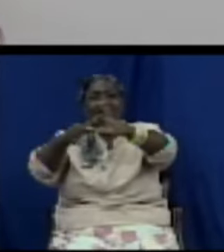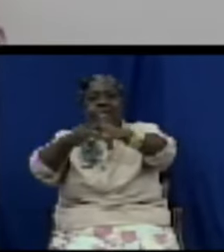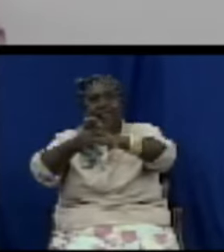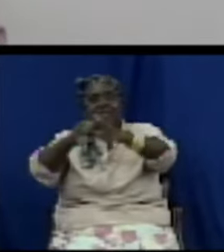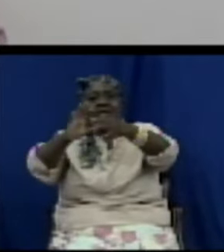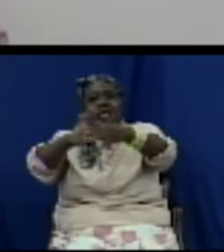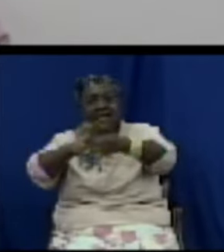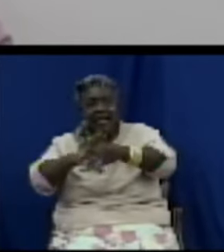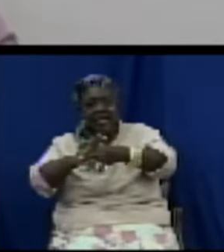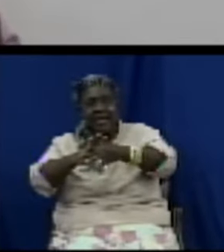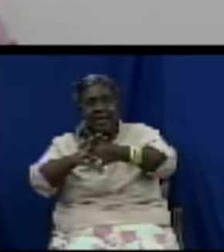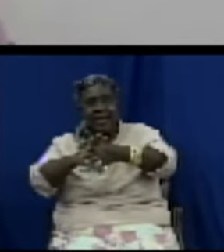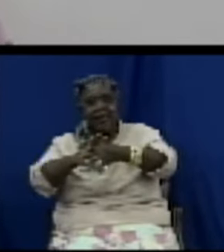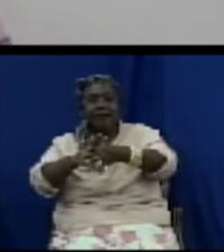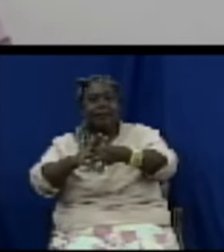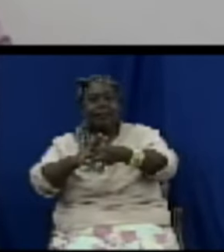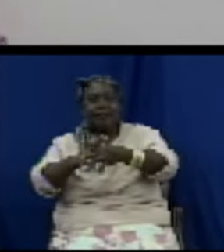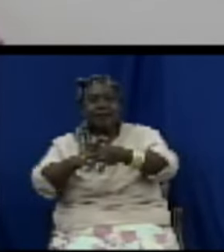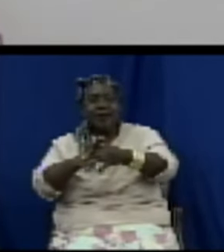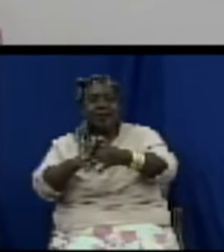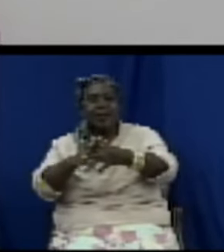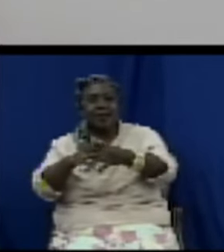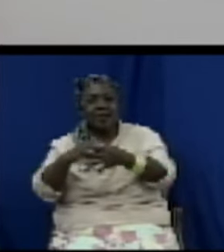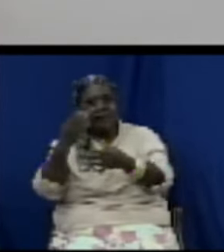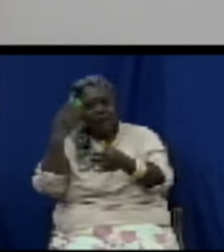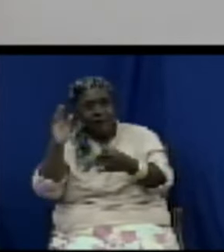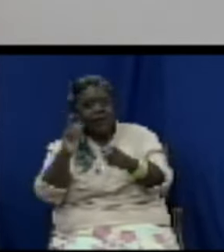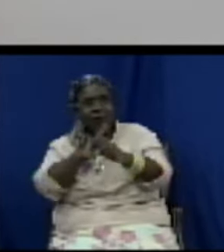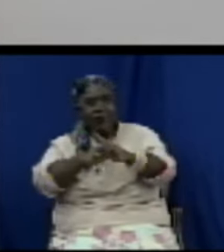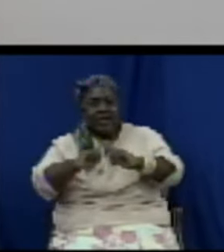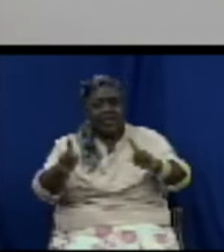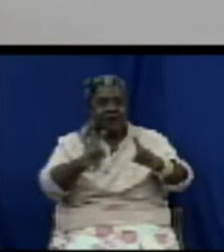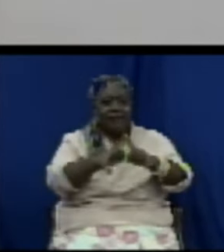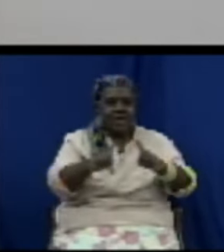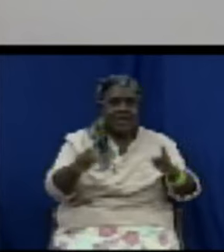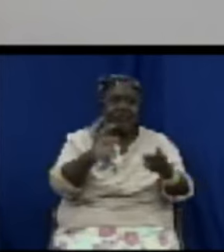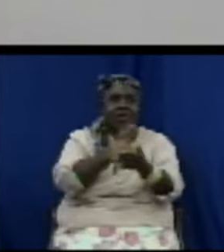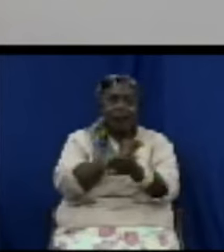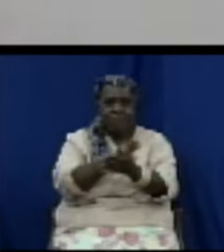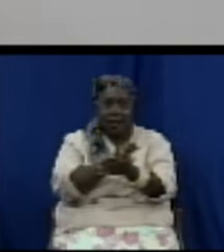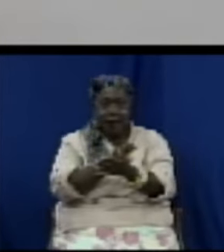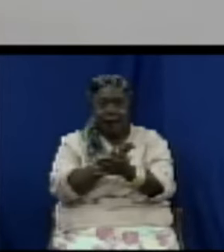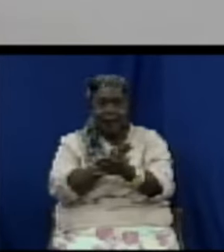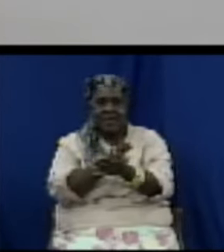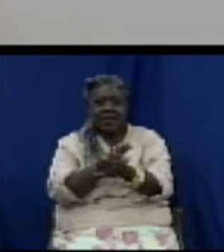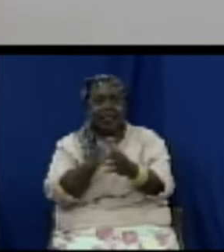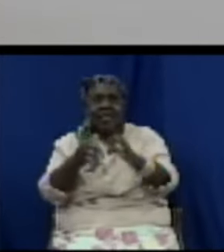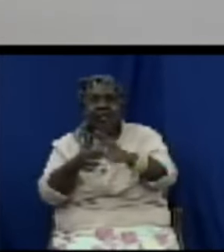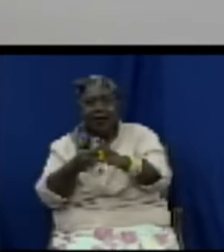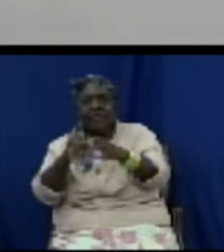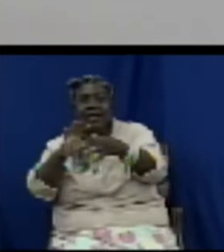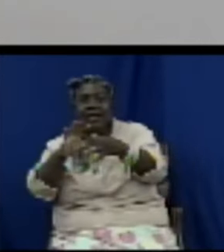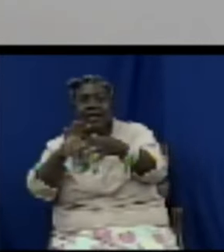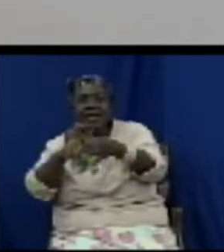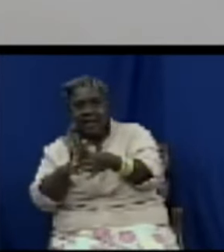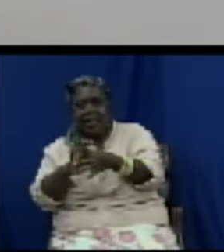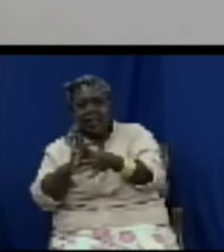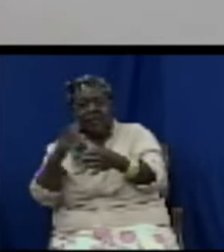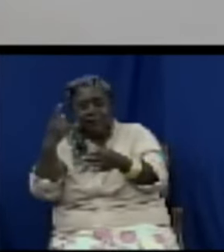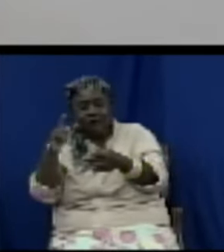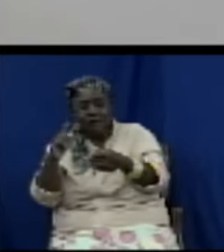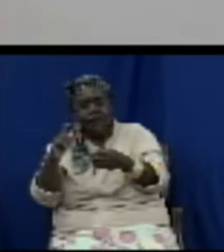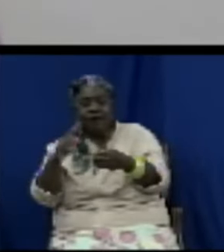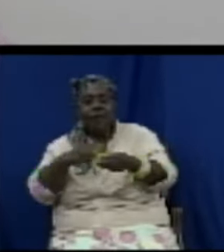responsible consumption and production it is a global indicator it is a global